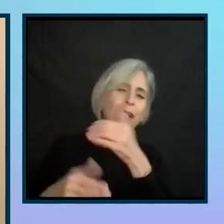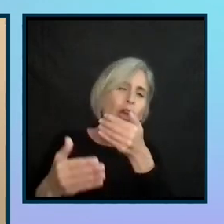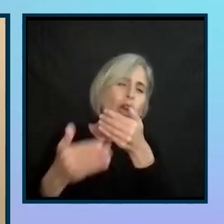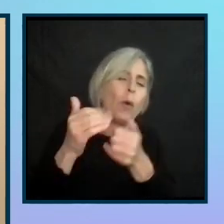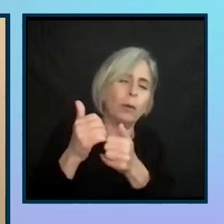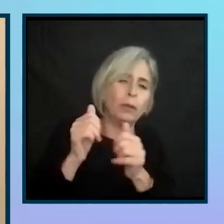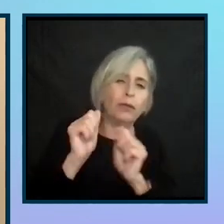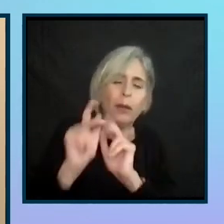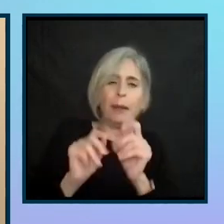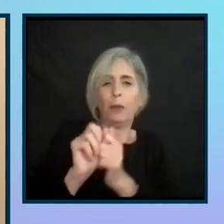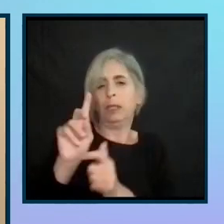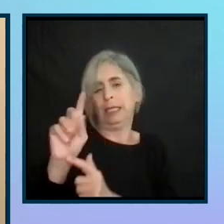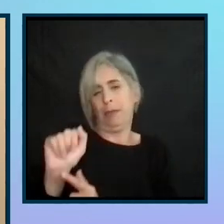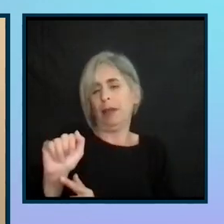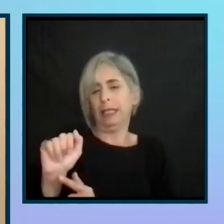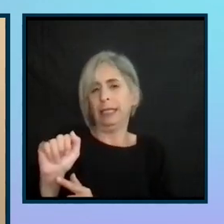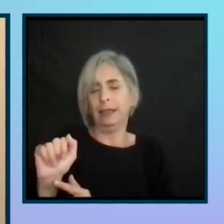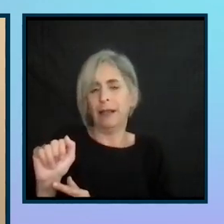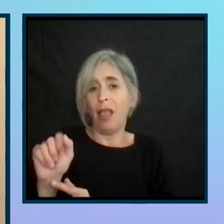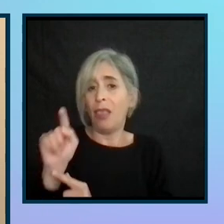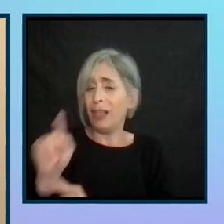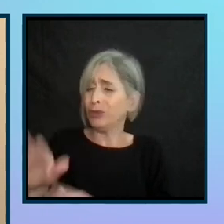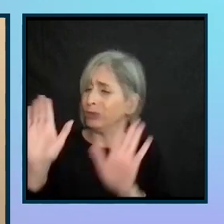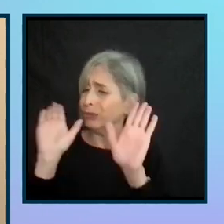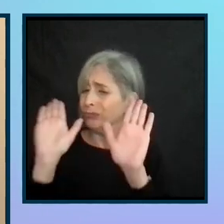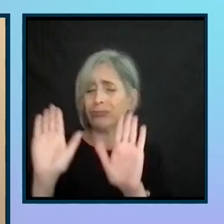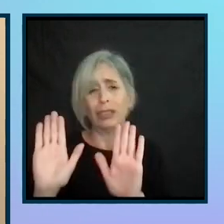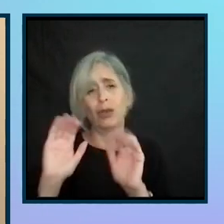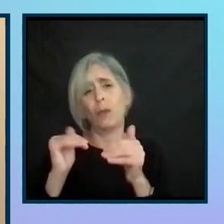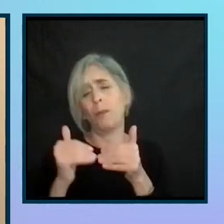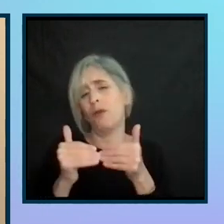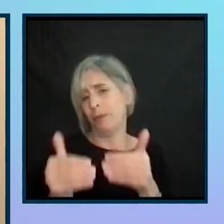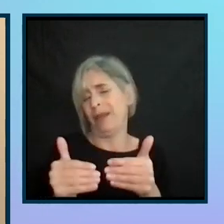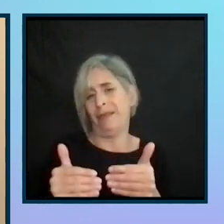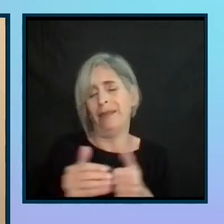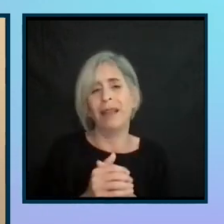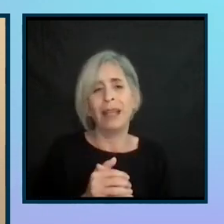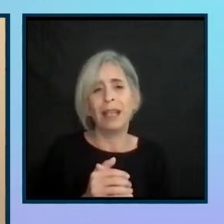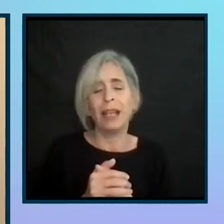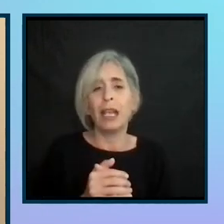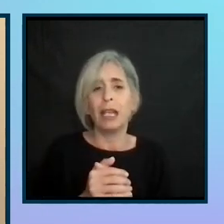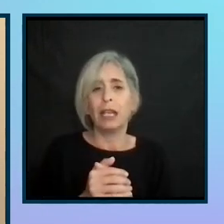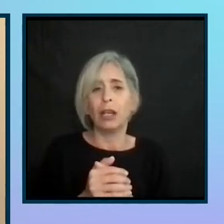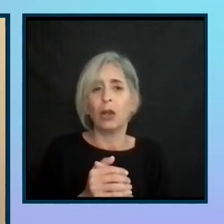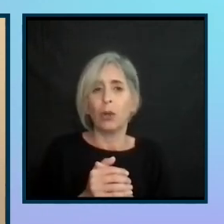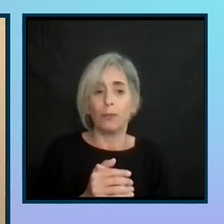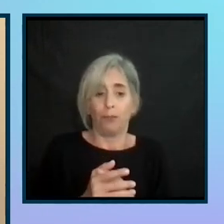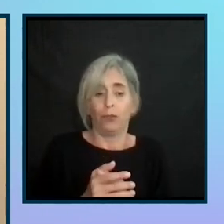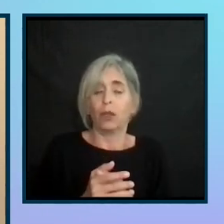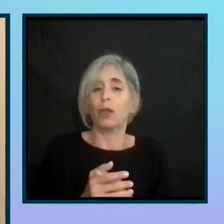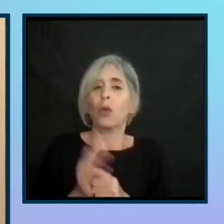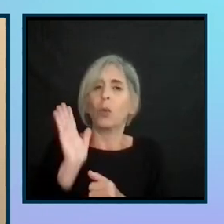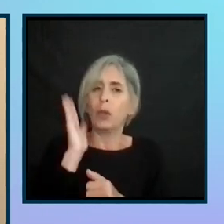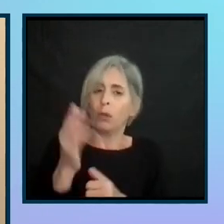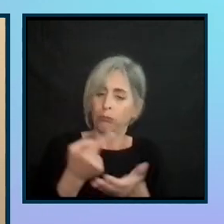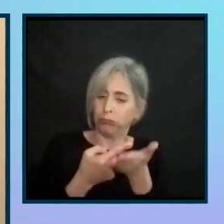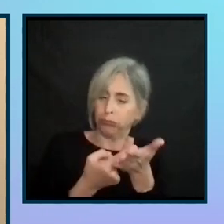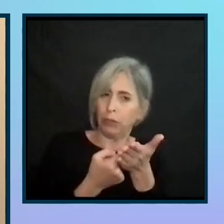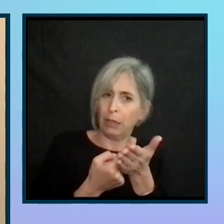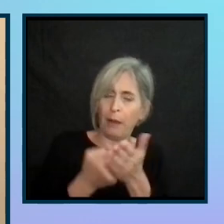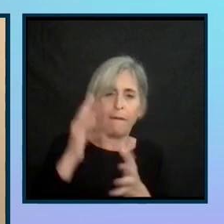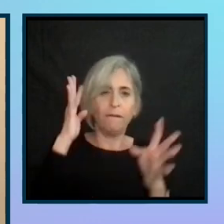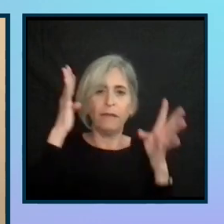disabilities. And this was a good movement forward. And we're going to be getting into kind of where Yahoo fantasy